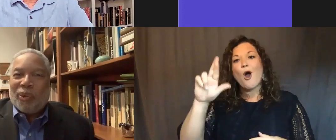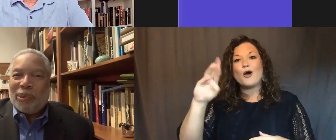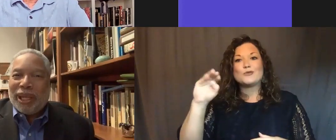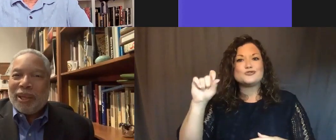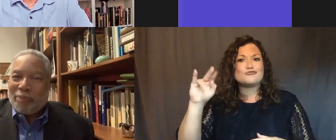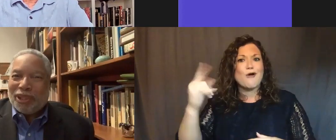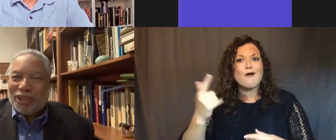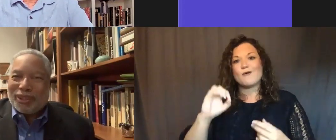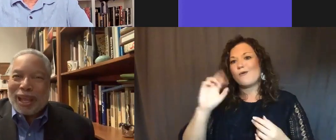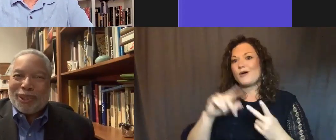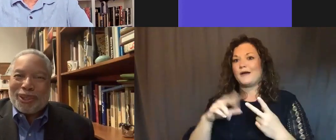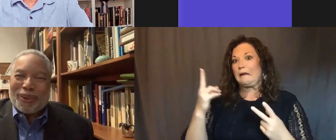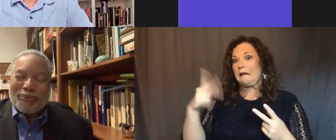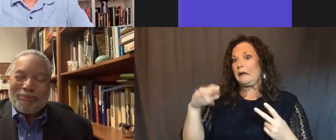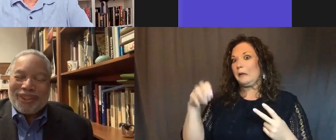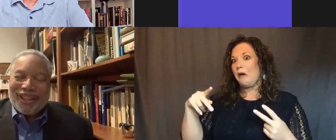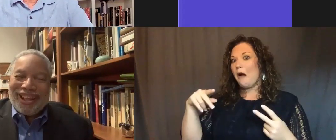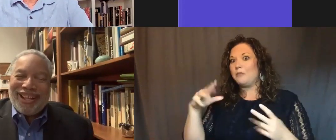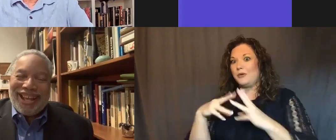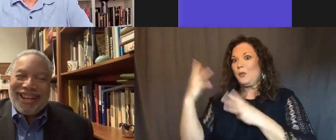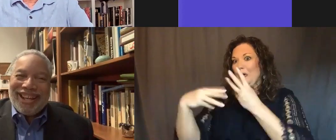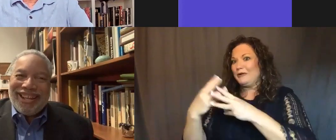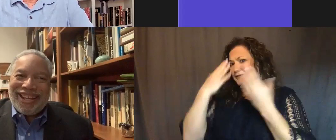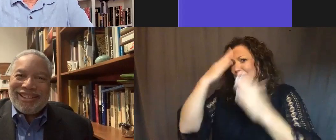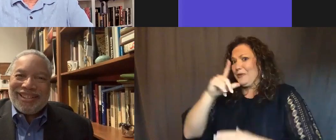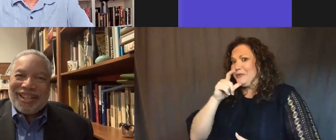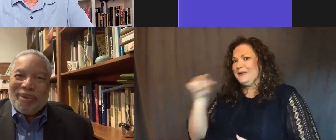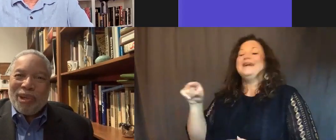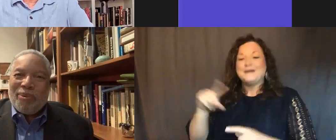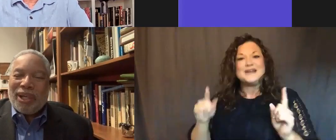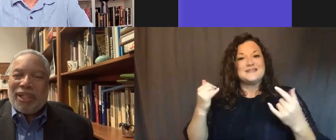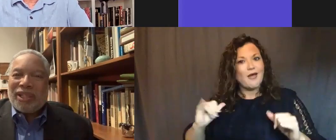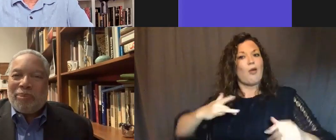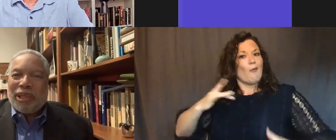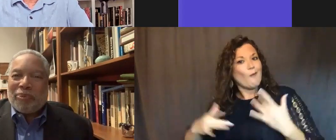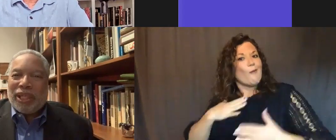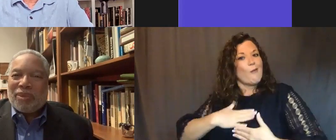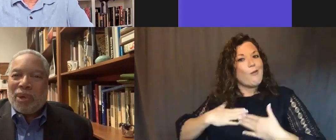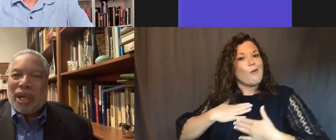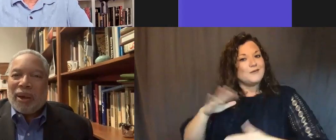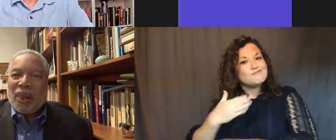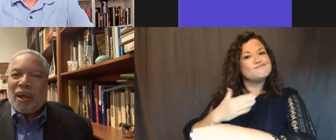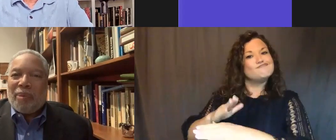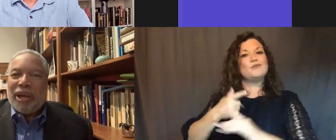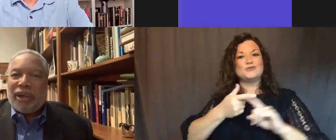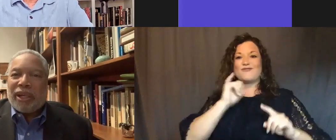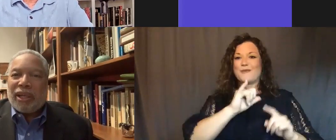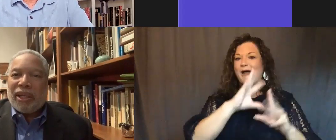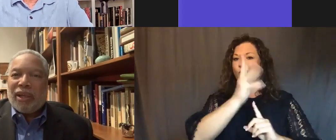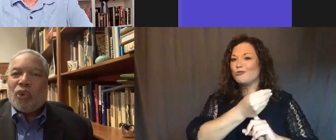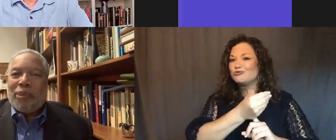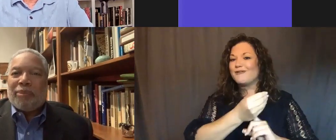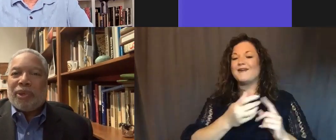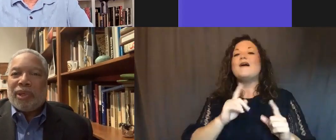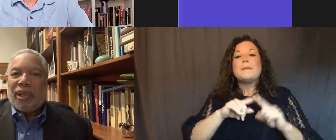idea who it would be, but you'd still tap your toe. And that, in essence, we wanted this to be a place where America